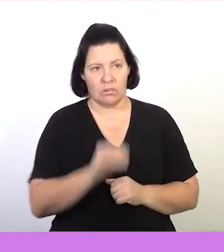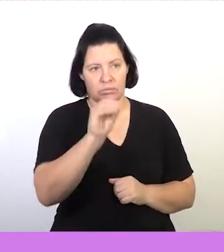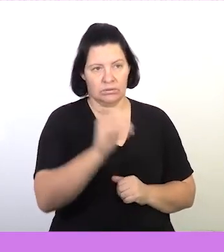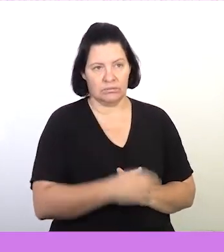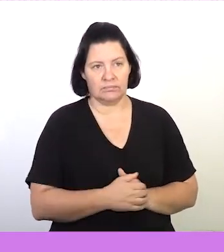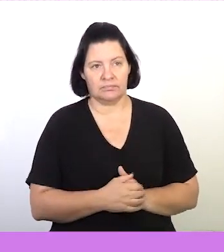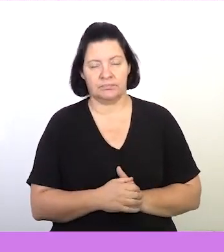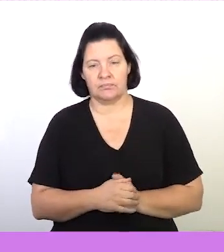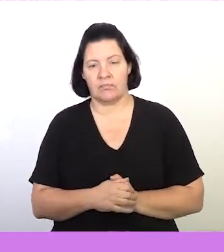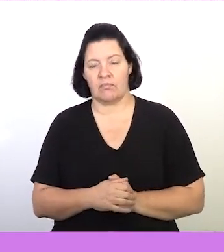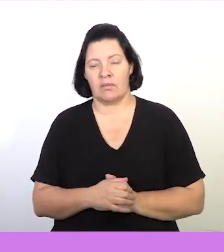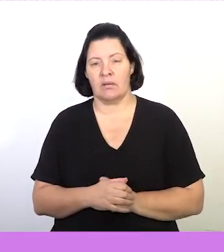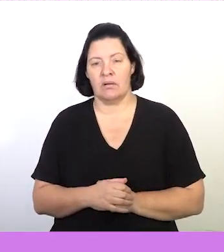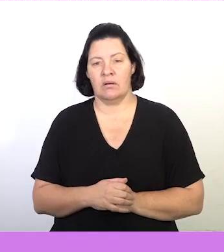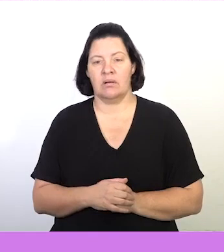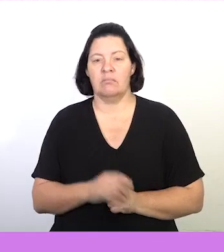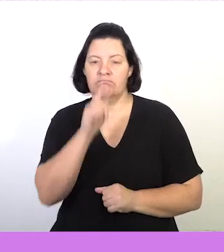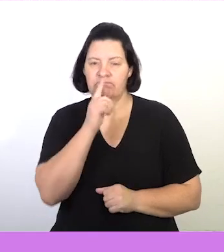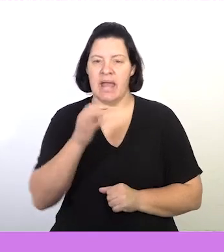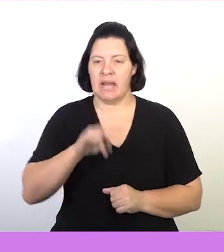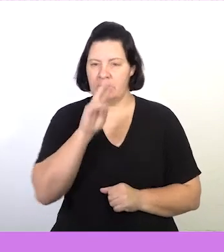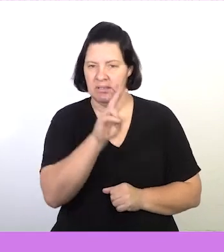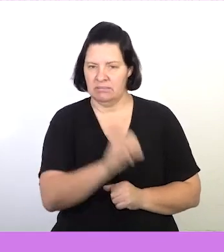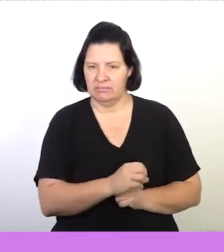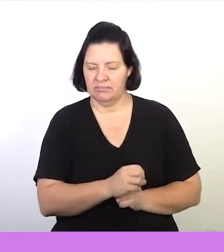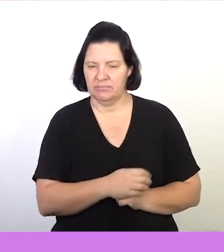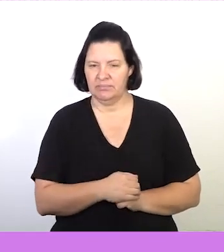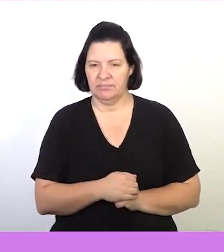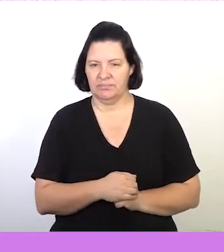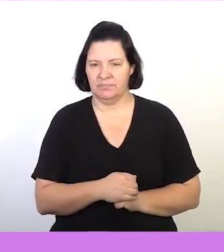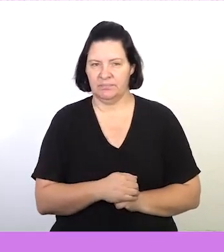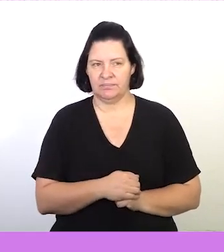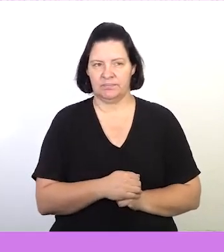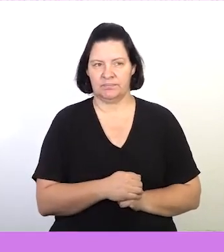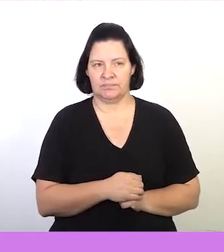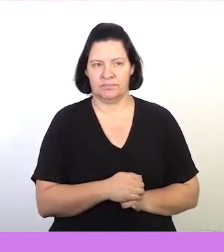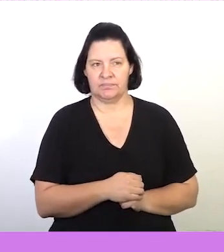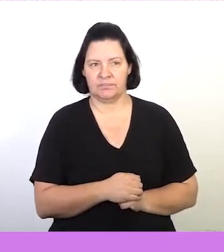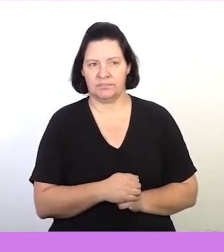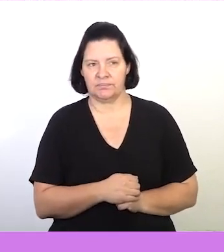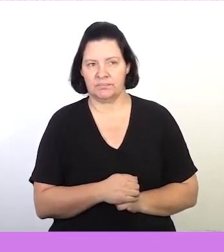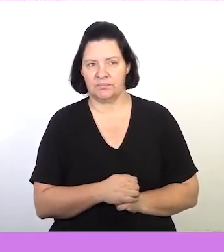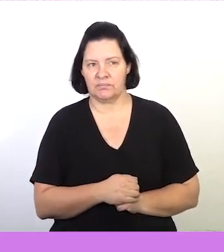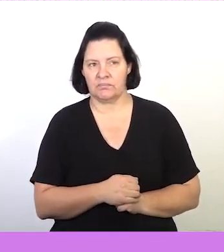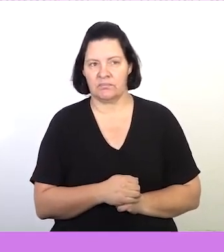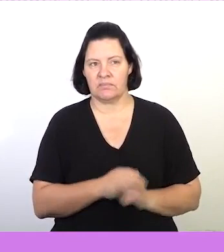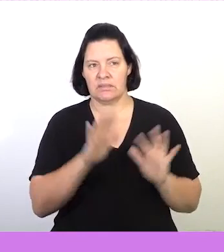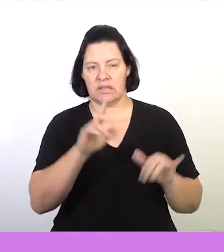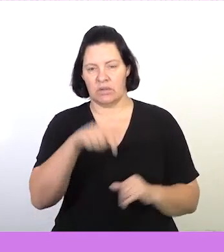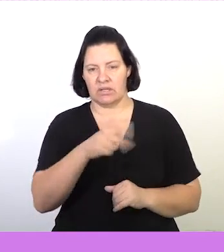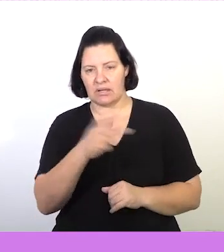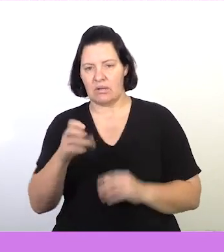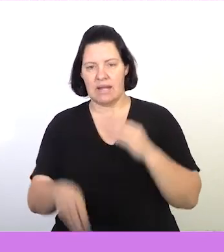bonus is seen as an income. So therefore I'll add the 10,800